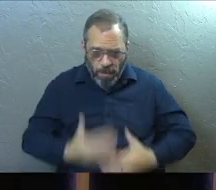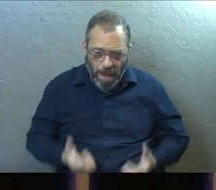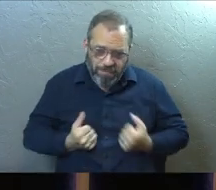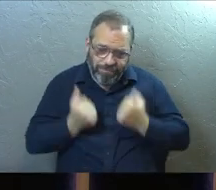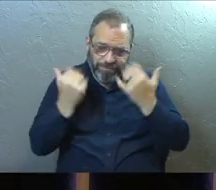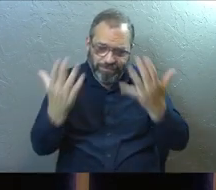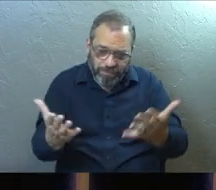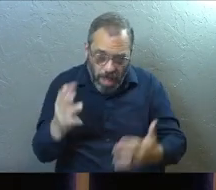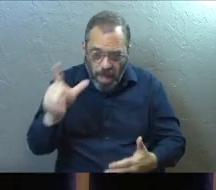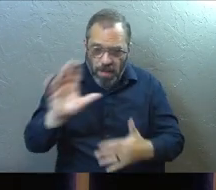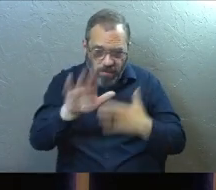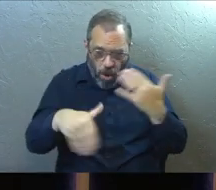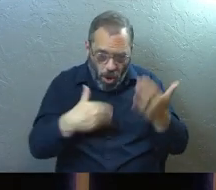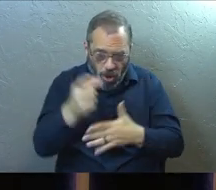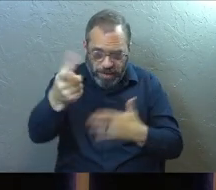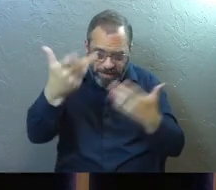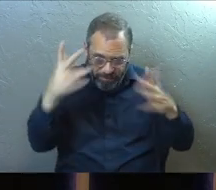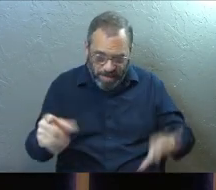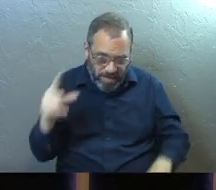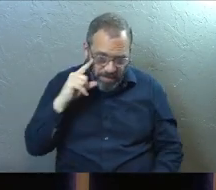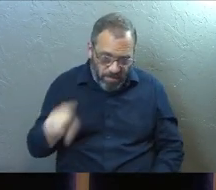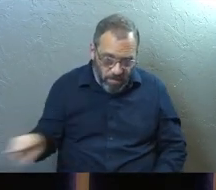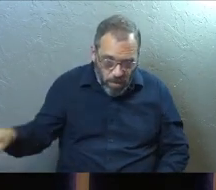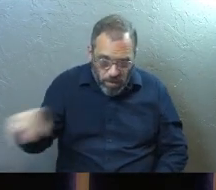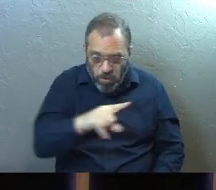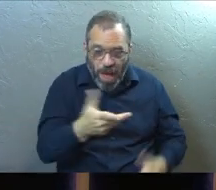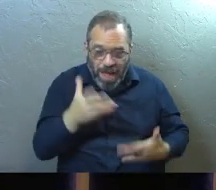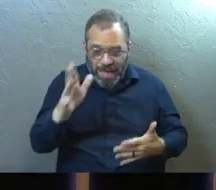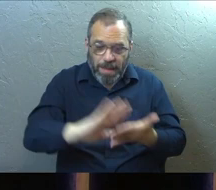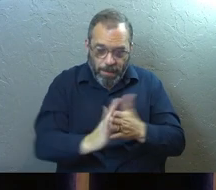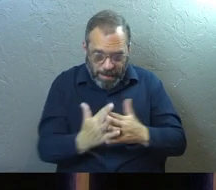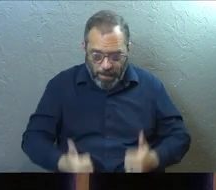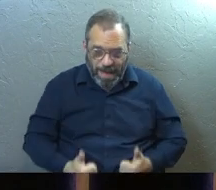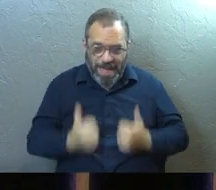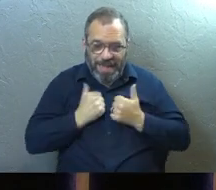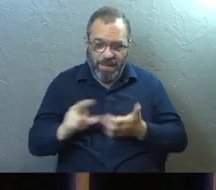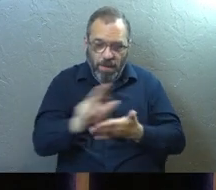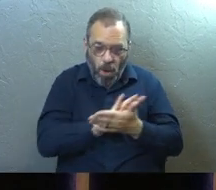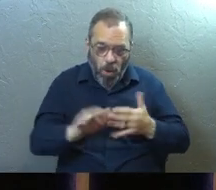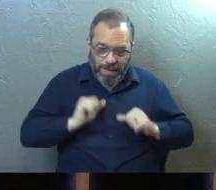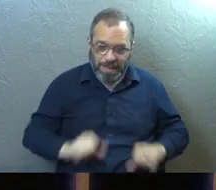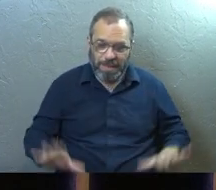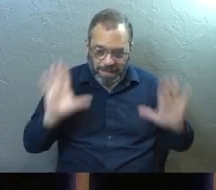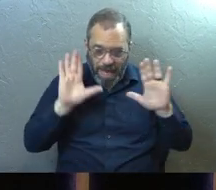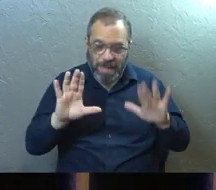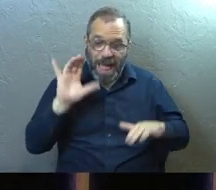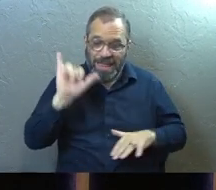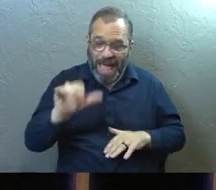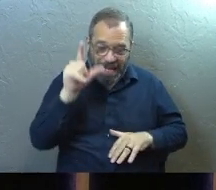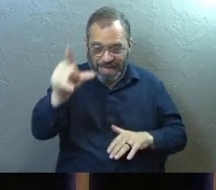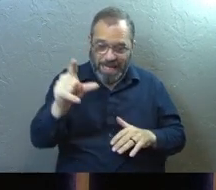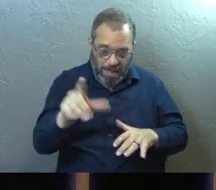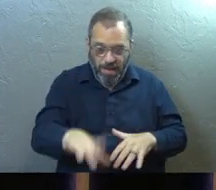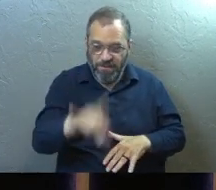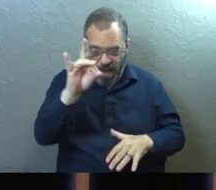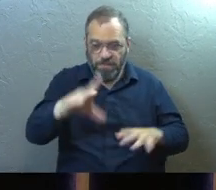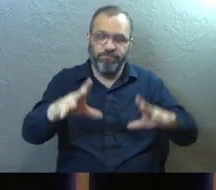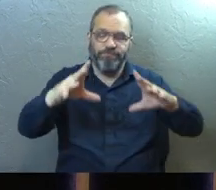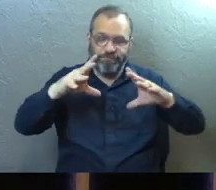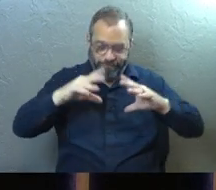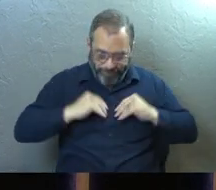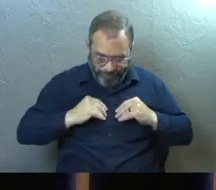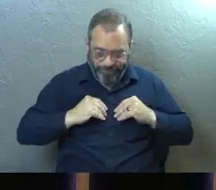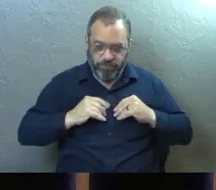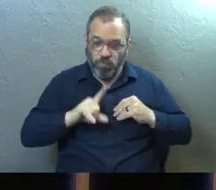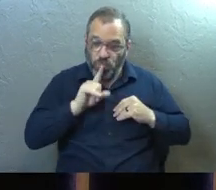bodies to God because of all he has done for you. Let them be a living and holy sacrifice, the kind he will find acceptable.